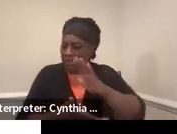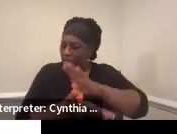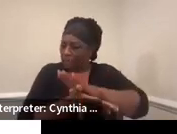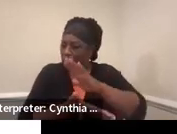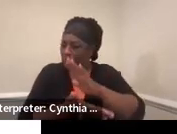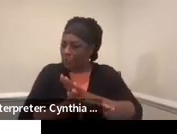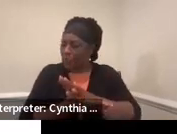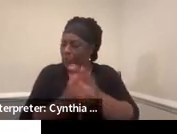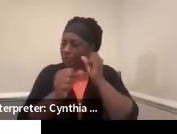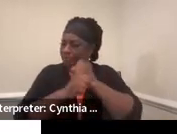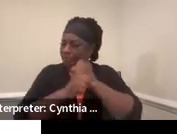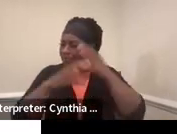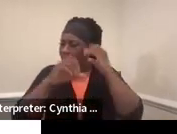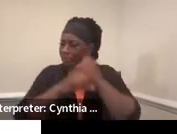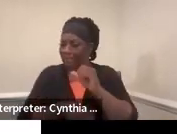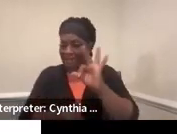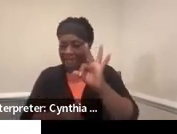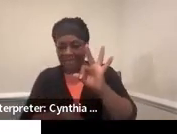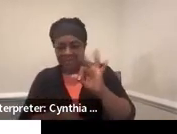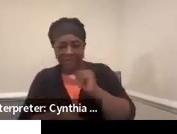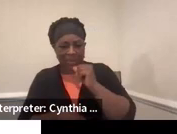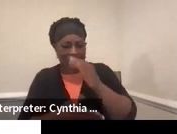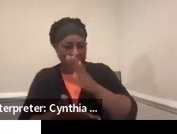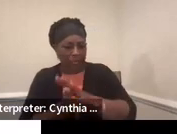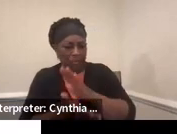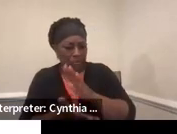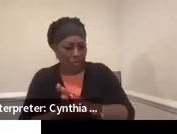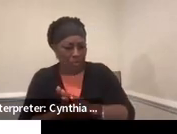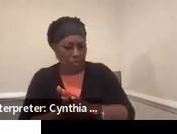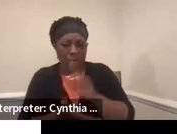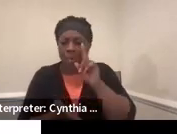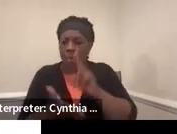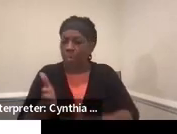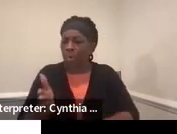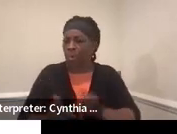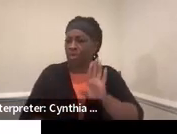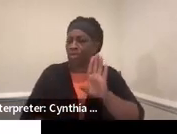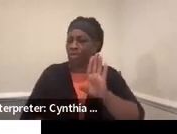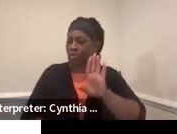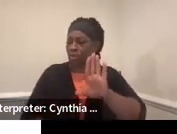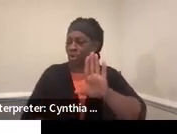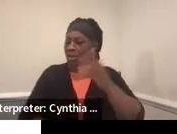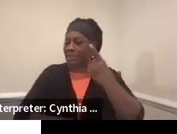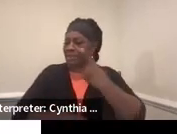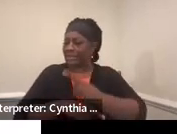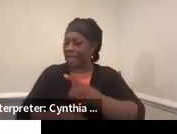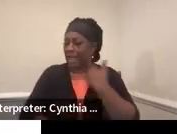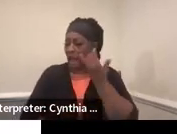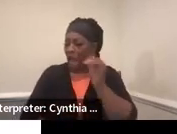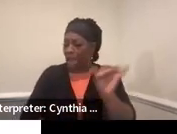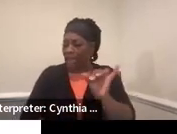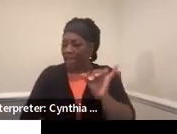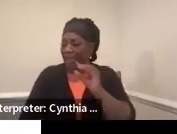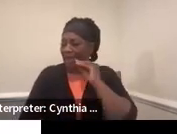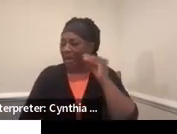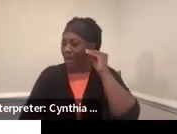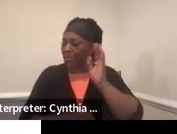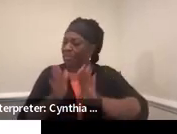But then if they were not at school. But what would they be like at home? So developing,